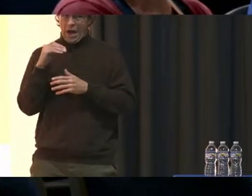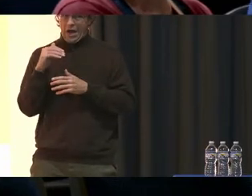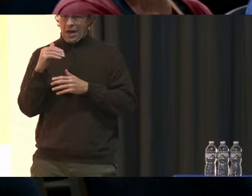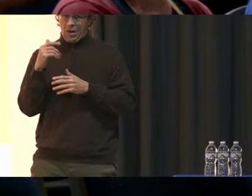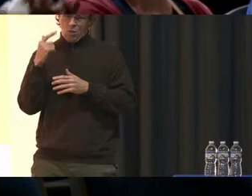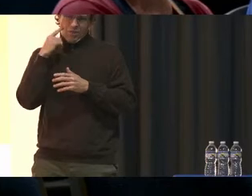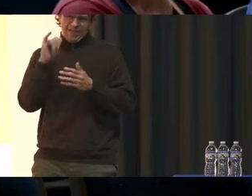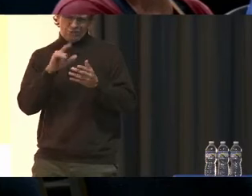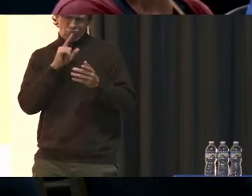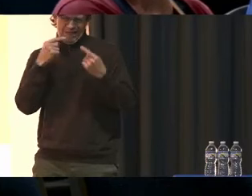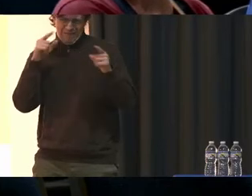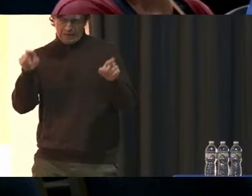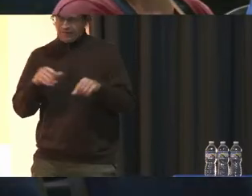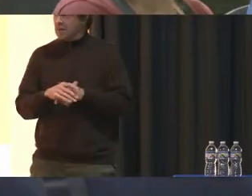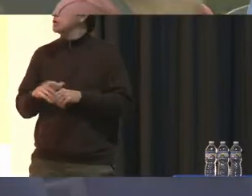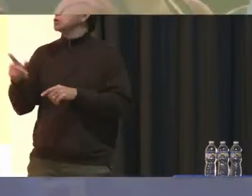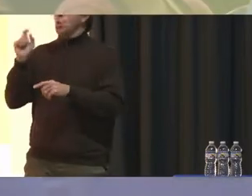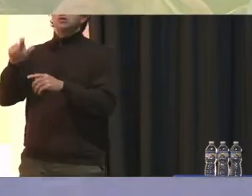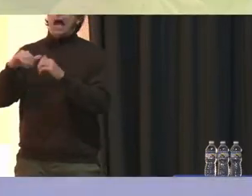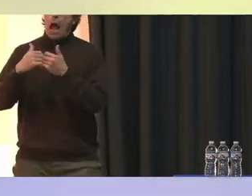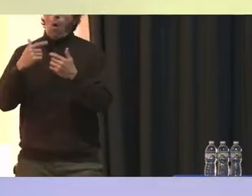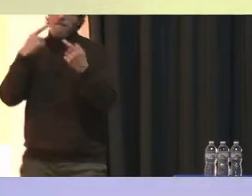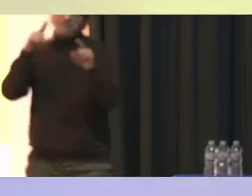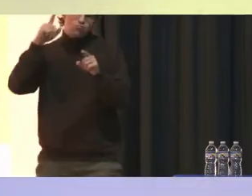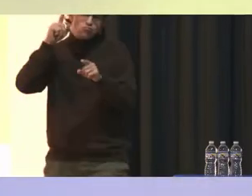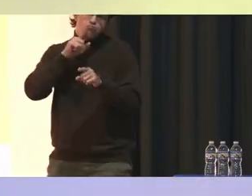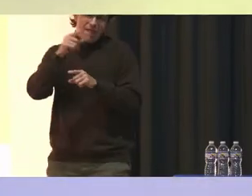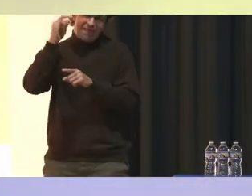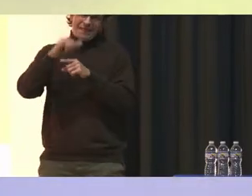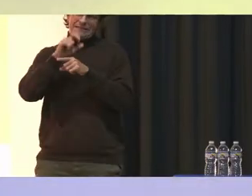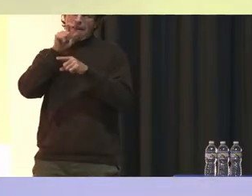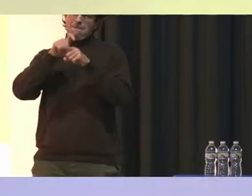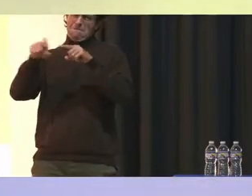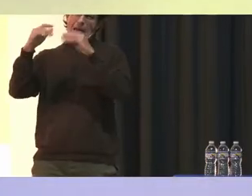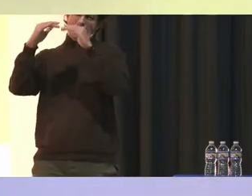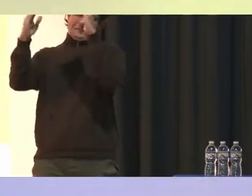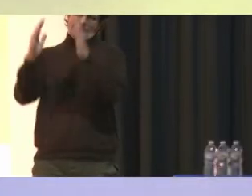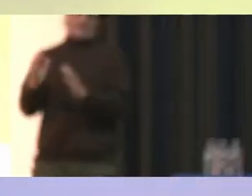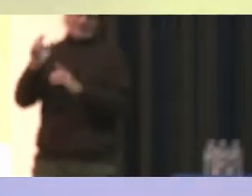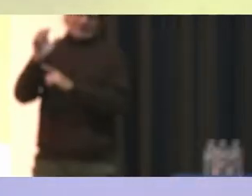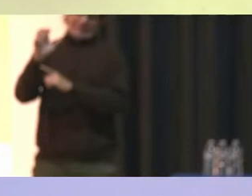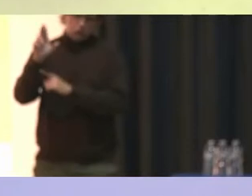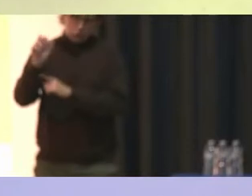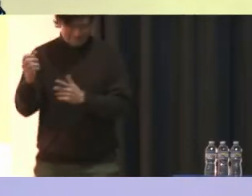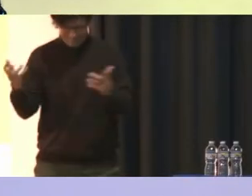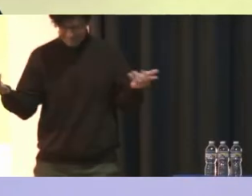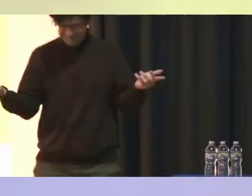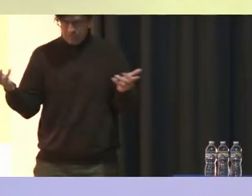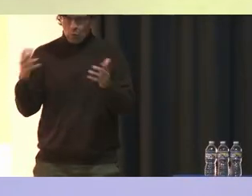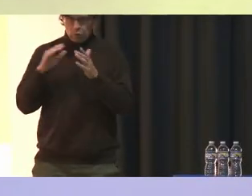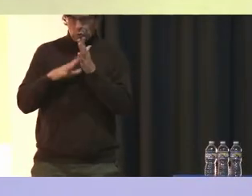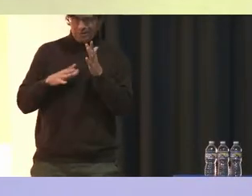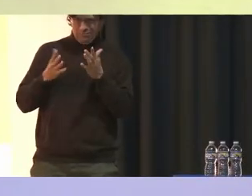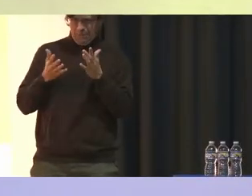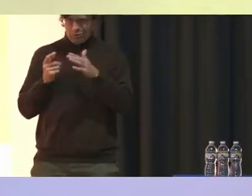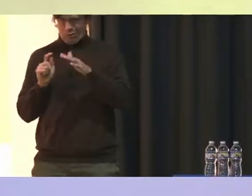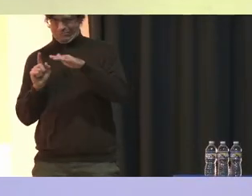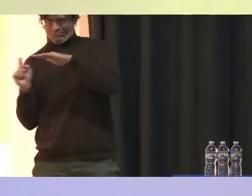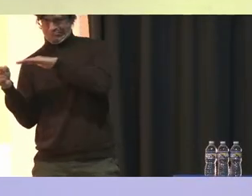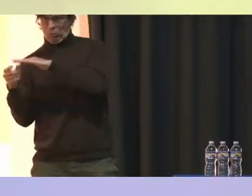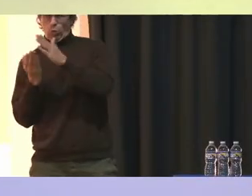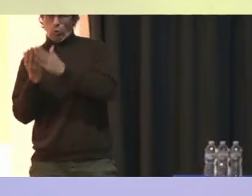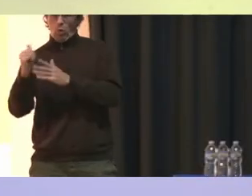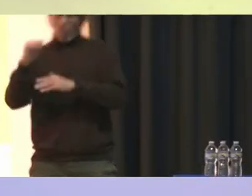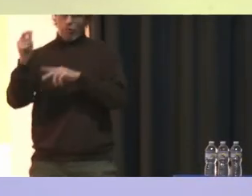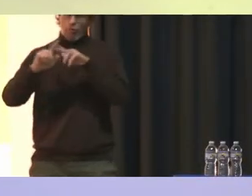So our question is, how effective do we truly think they are? Can students, you know, slip out through another exit